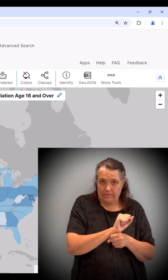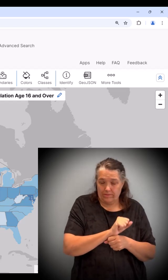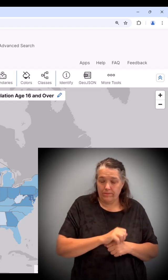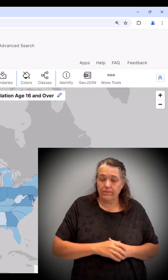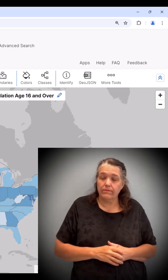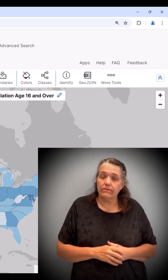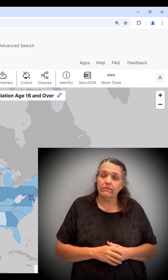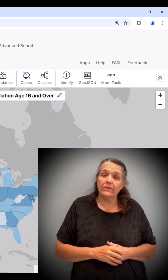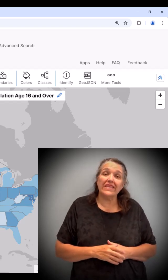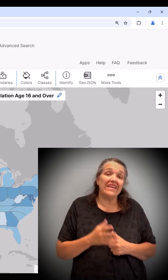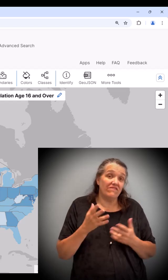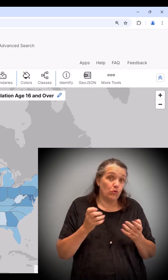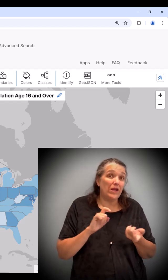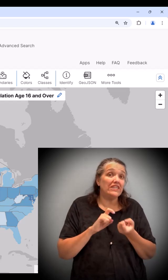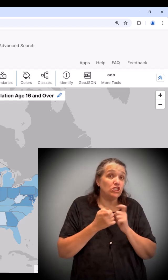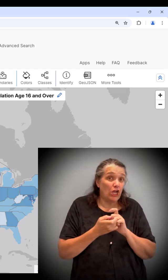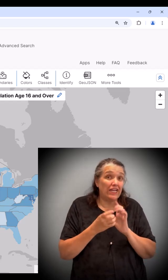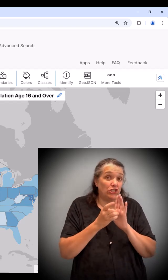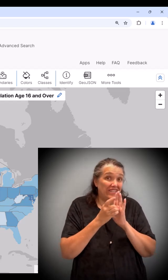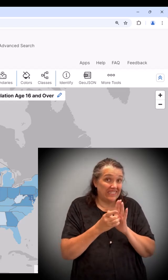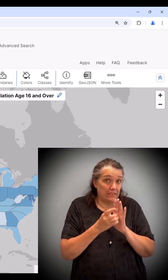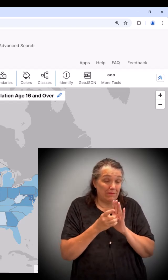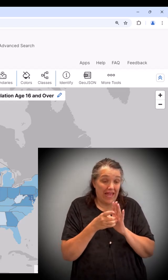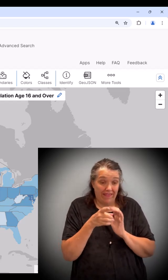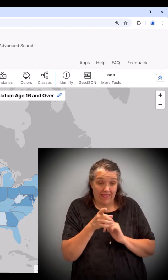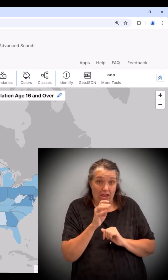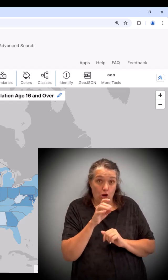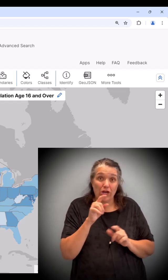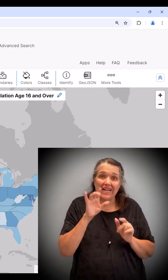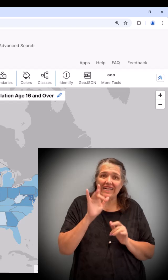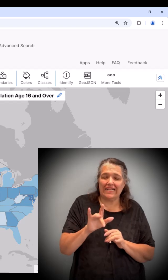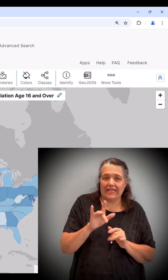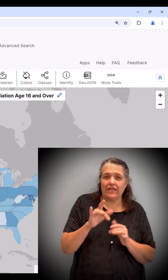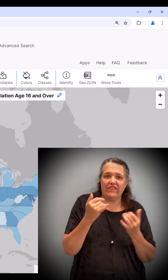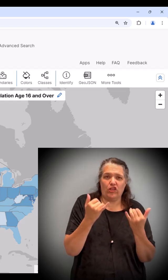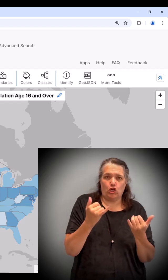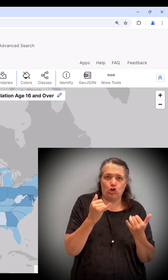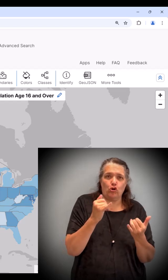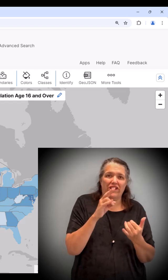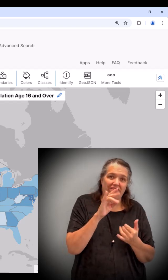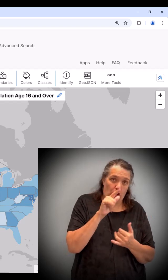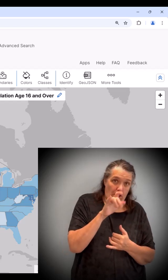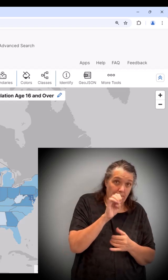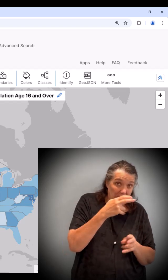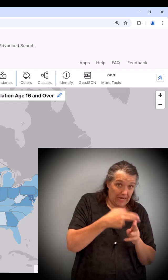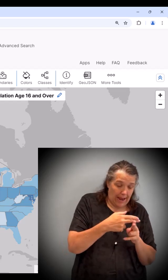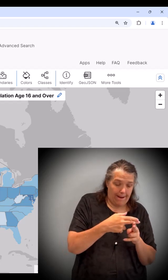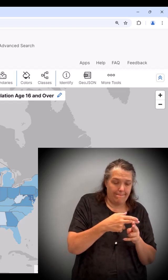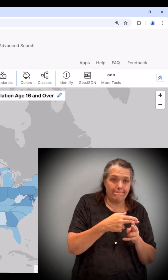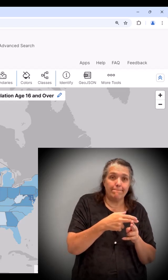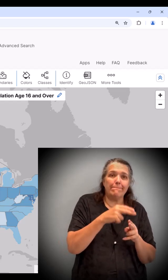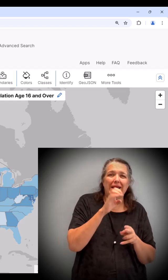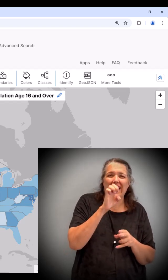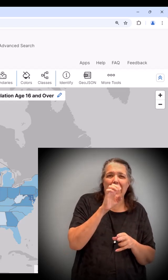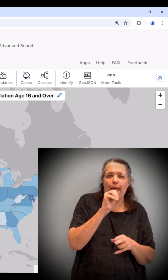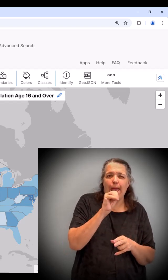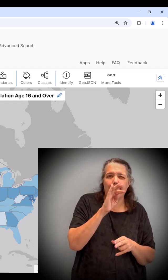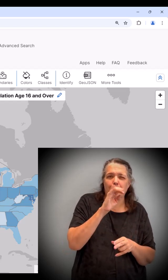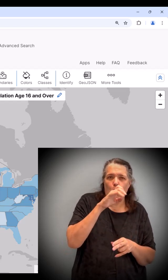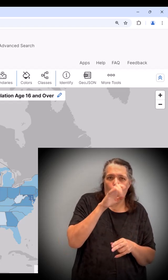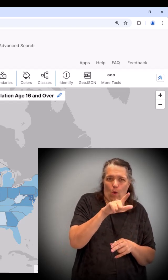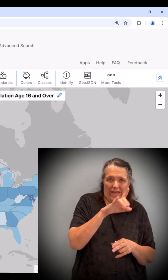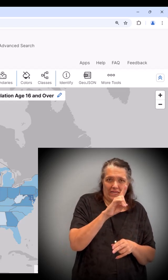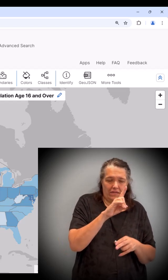If you want to change what's being displayed in the map, click on the box containing the current variable name, employed,